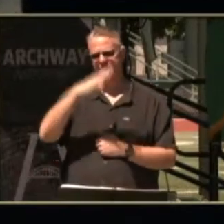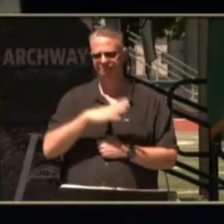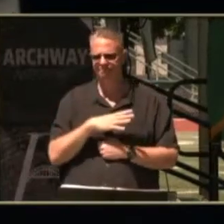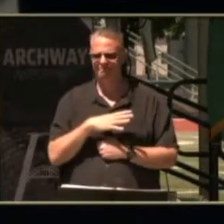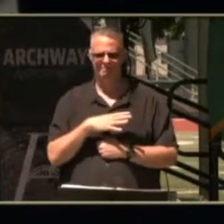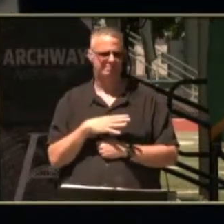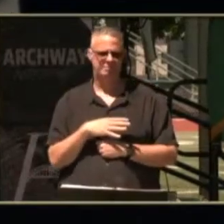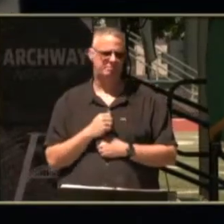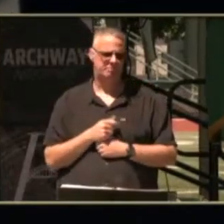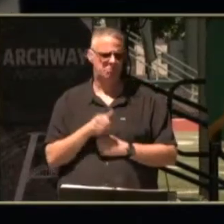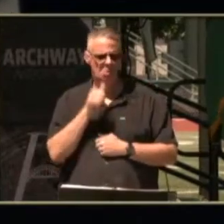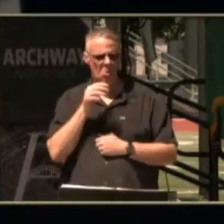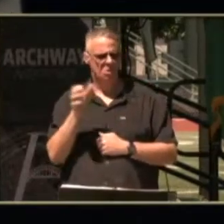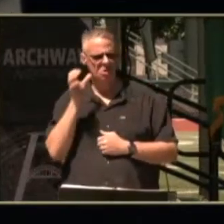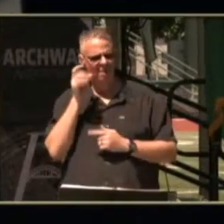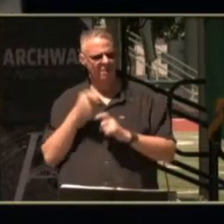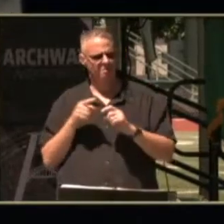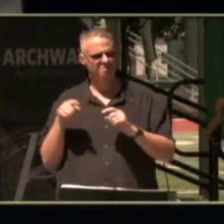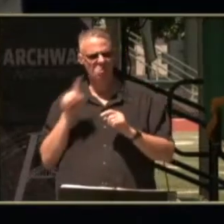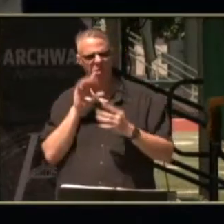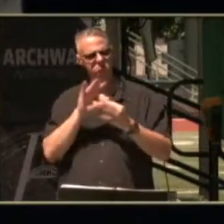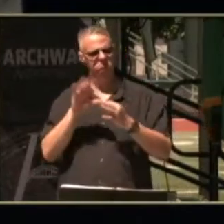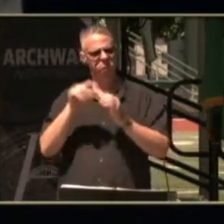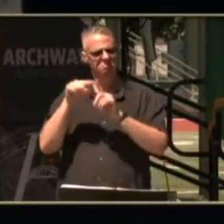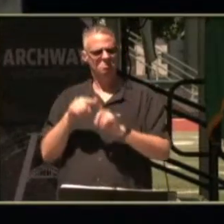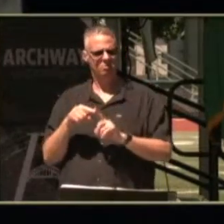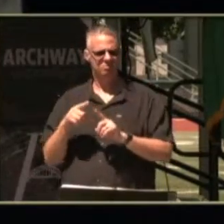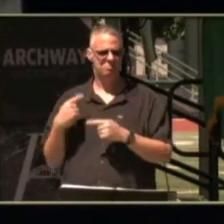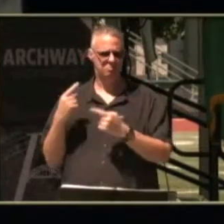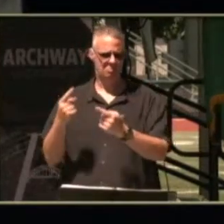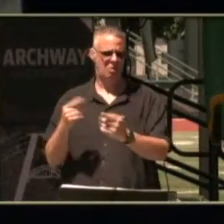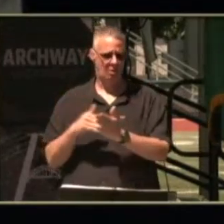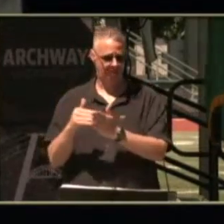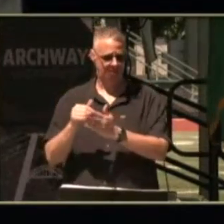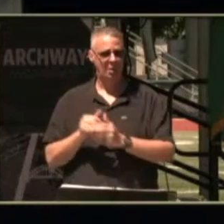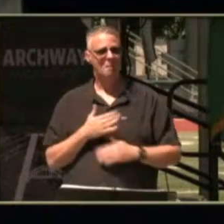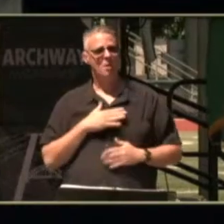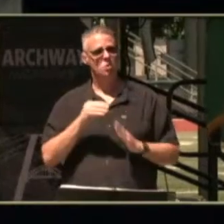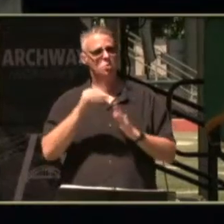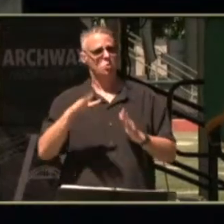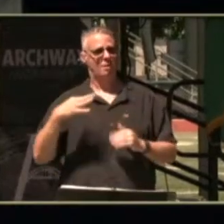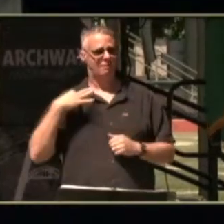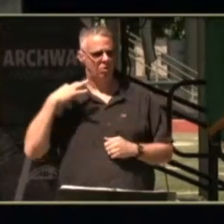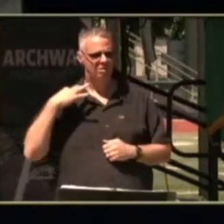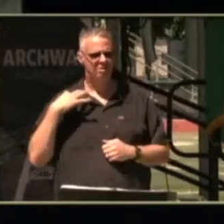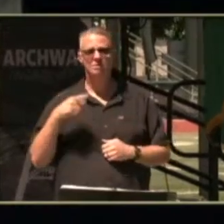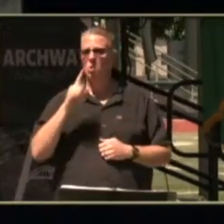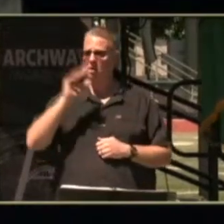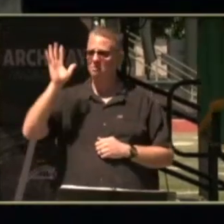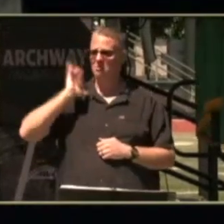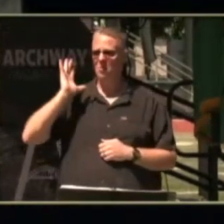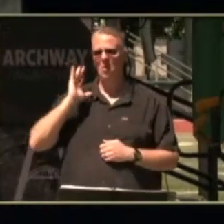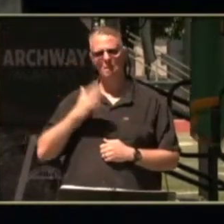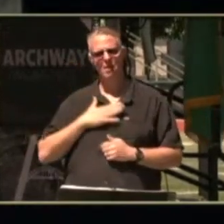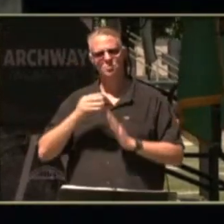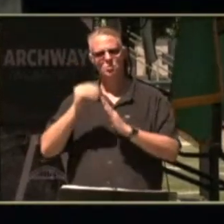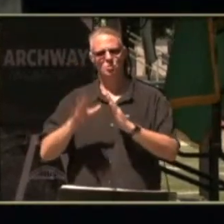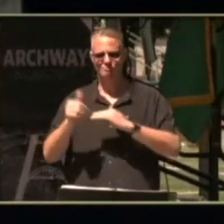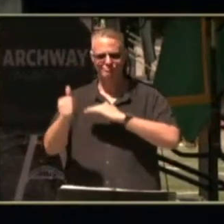don't get heard from very much uh my two student volunteer volunteers who were former students of mine